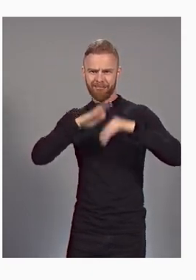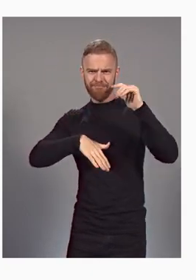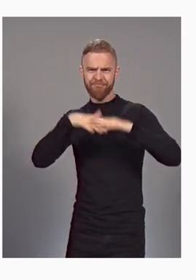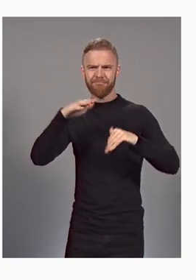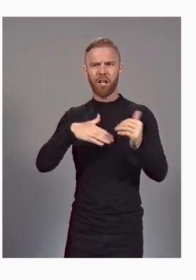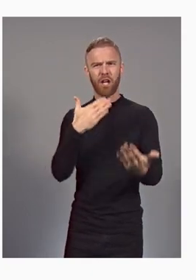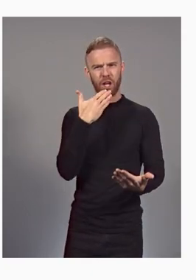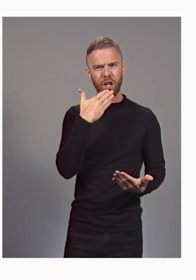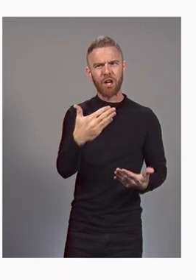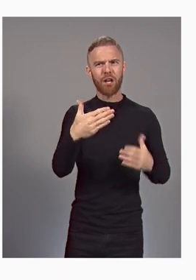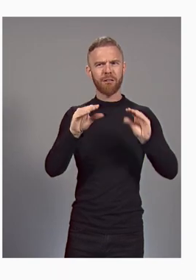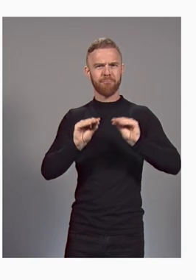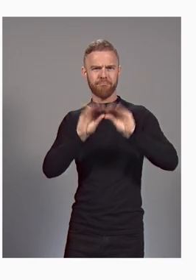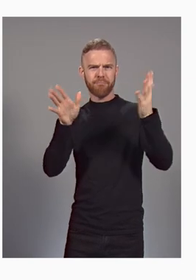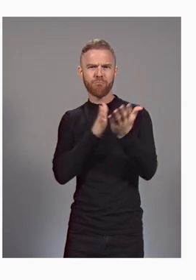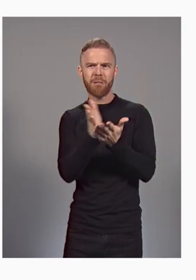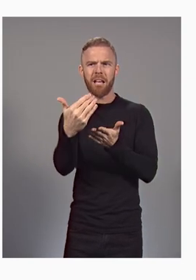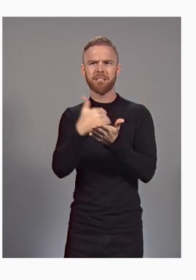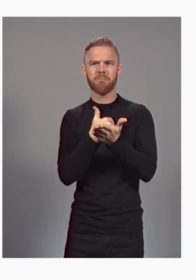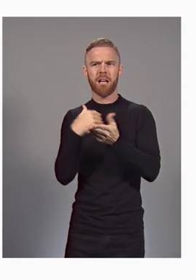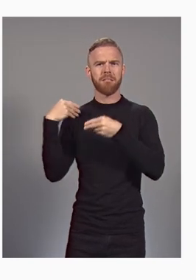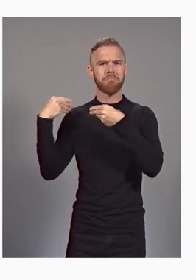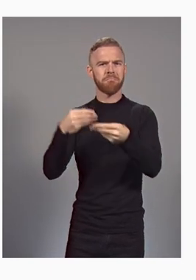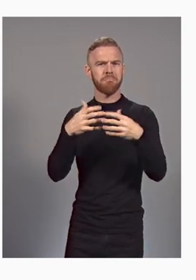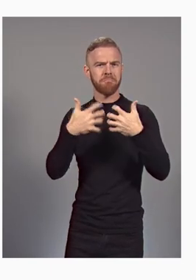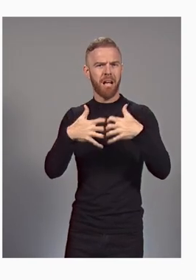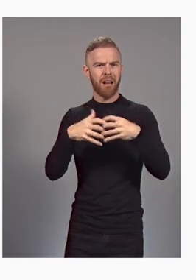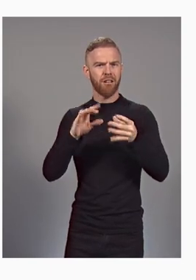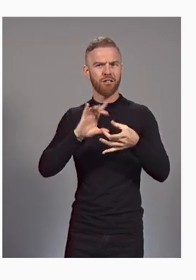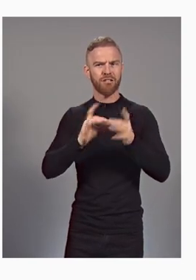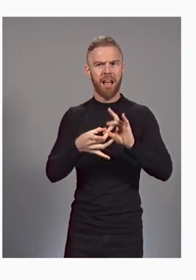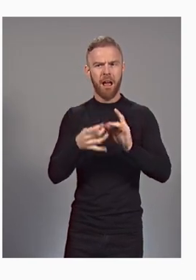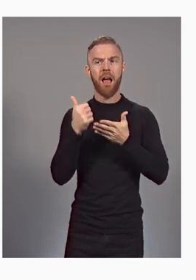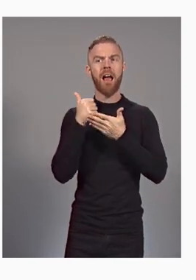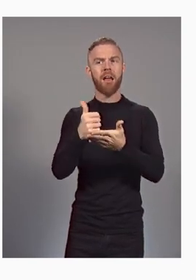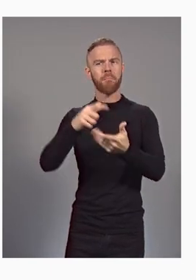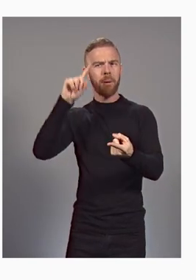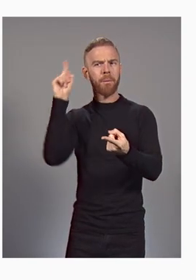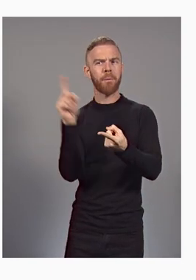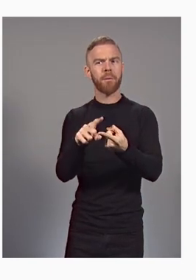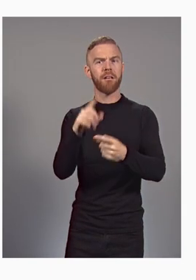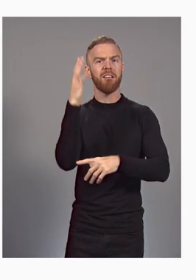chain. This helps us to stop deforestation and combat climate change.